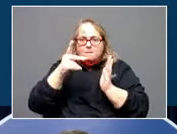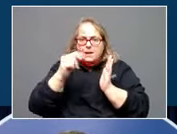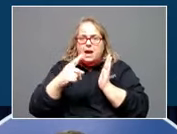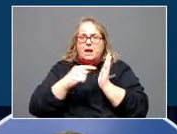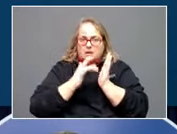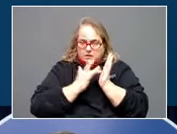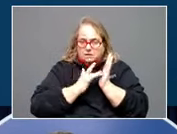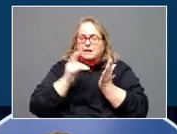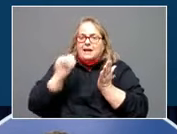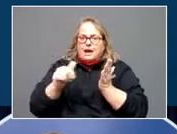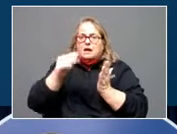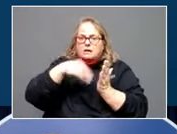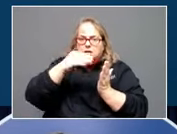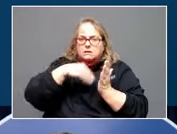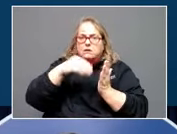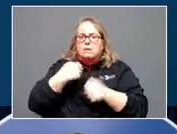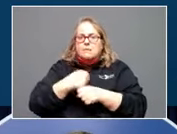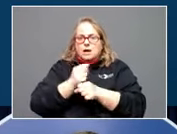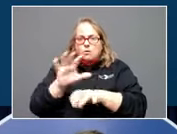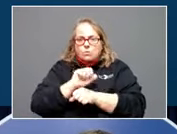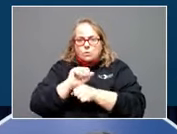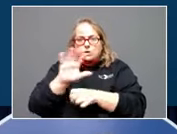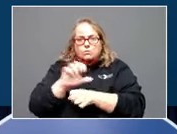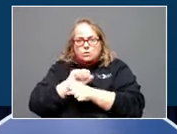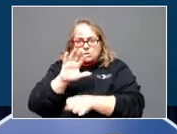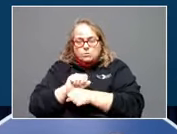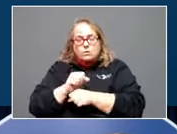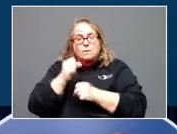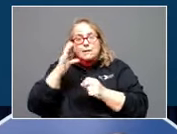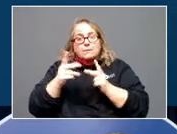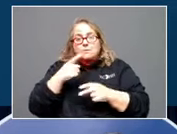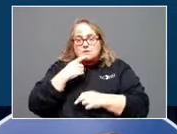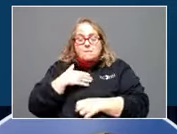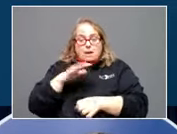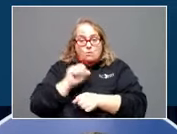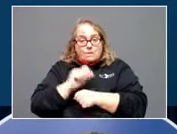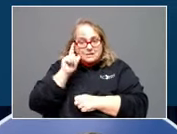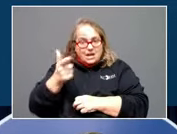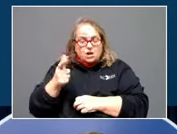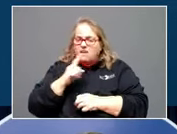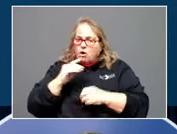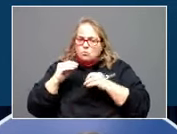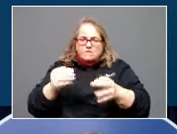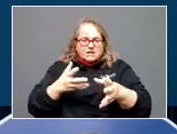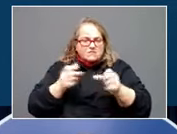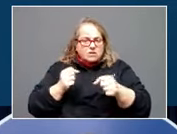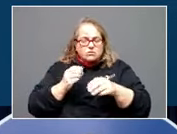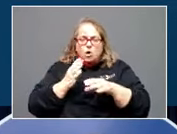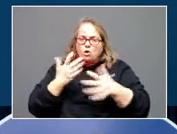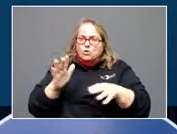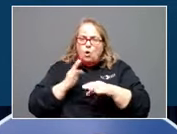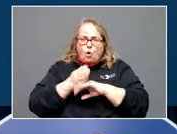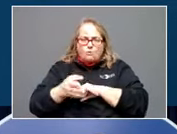that have been impacted. I talked to a lot of people and they said, my appointment is later today. They are moving really fast. There's already over a million dollars that